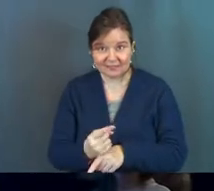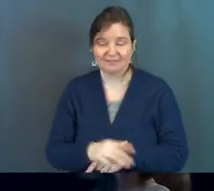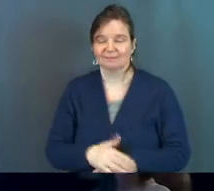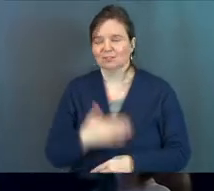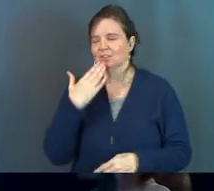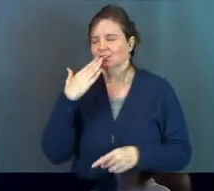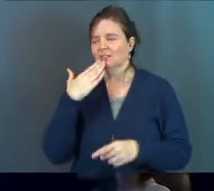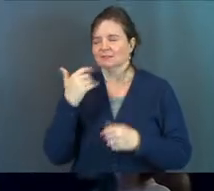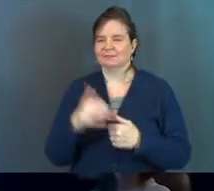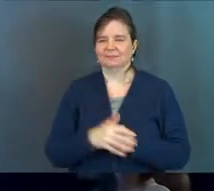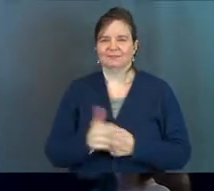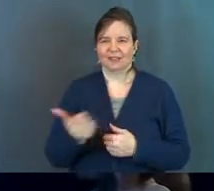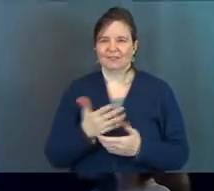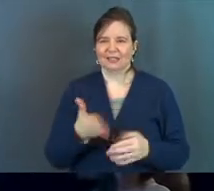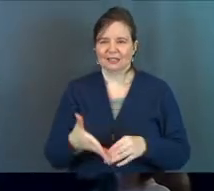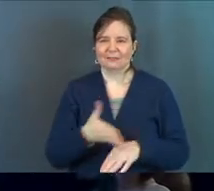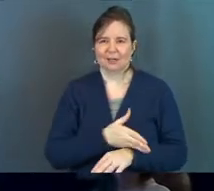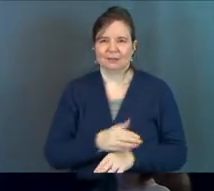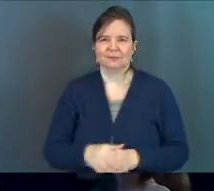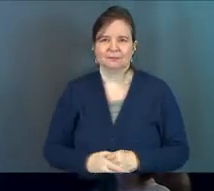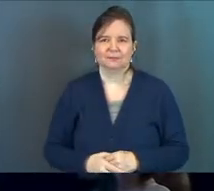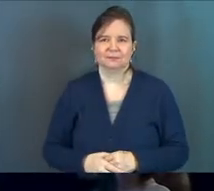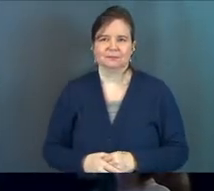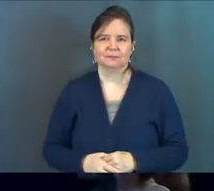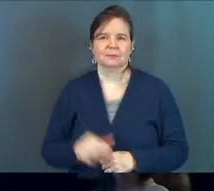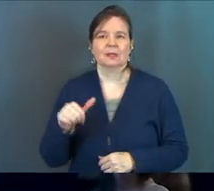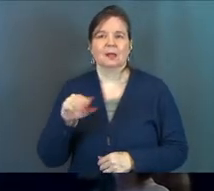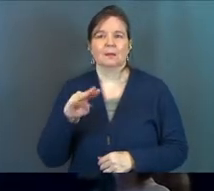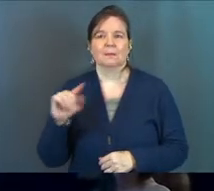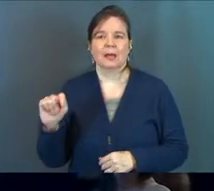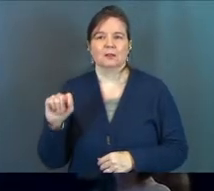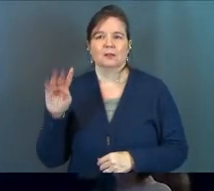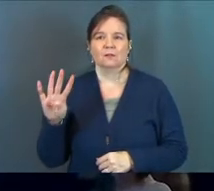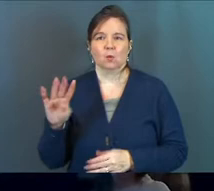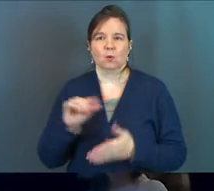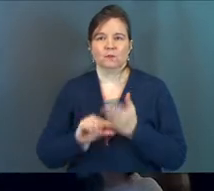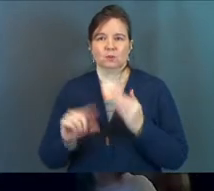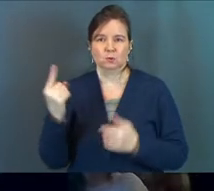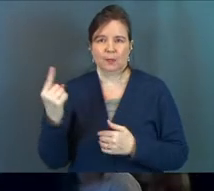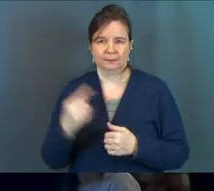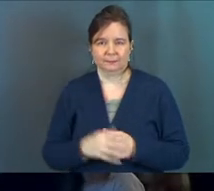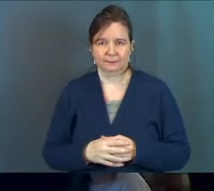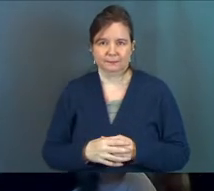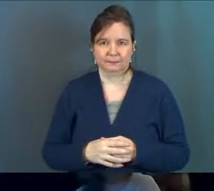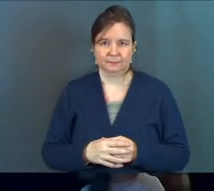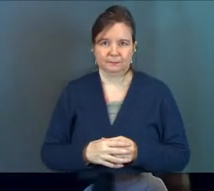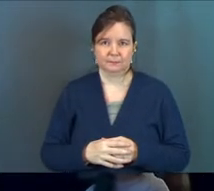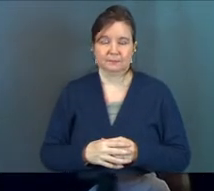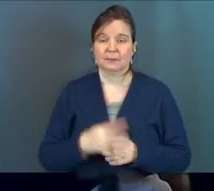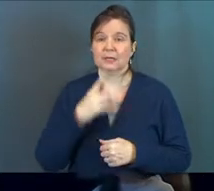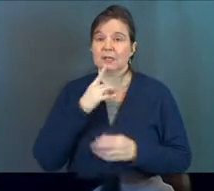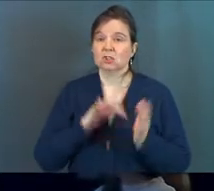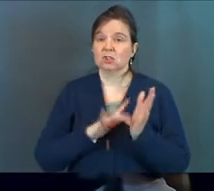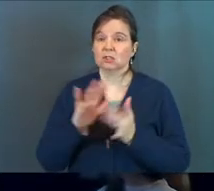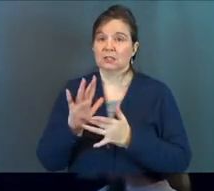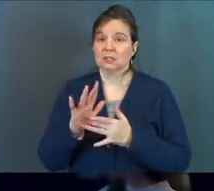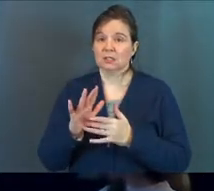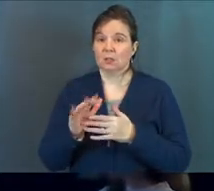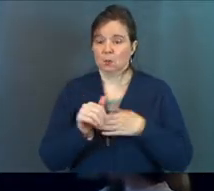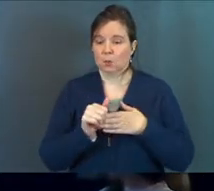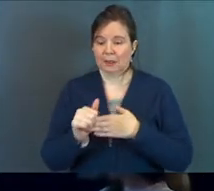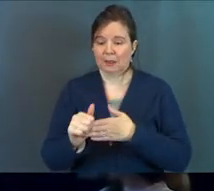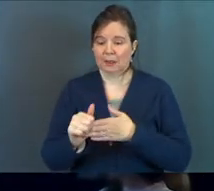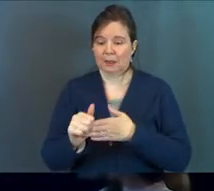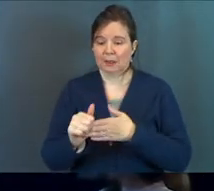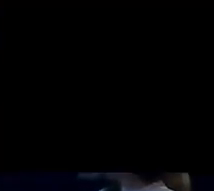Good. Good. Everything gets better. This is Matthew 4, verse 1. It says, Then Jesus was led